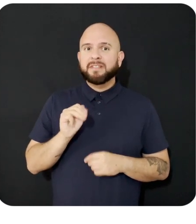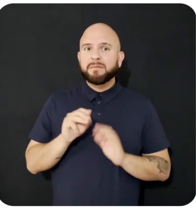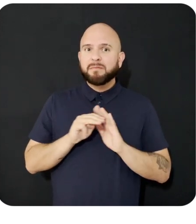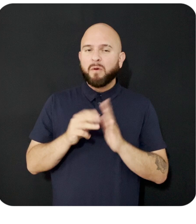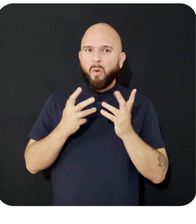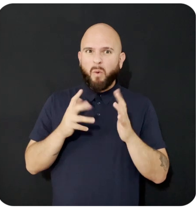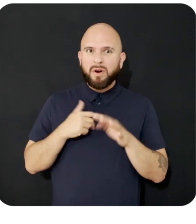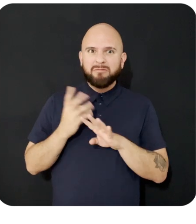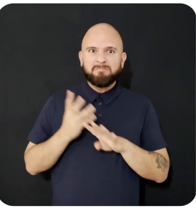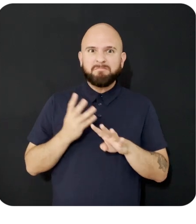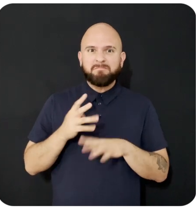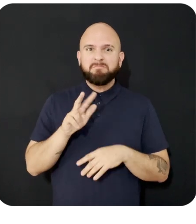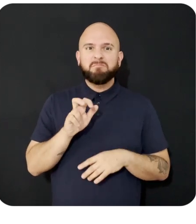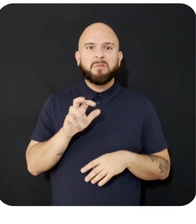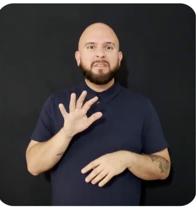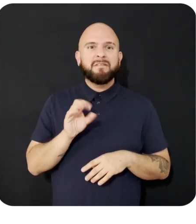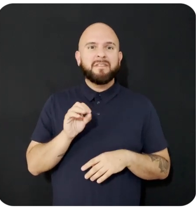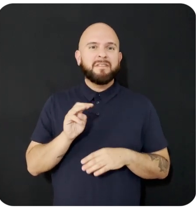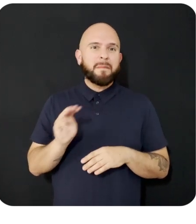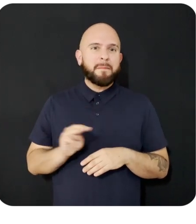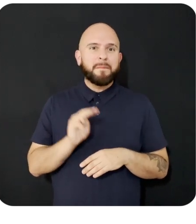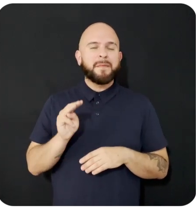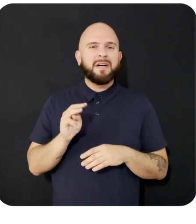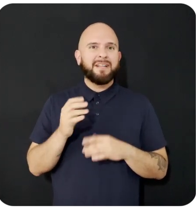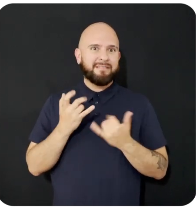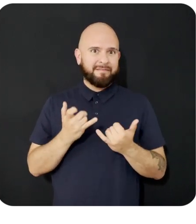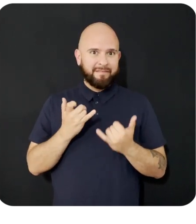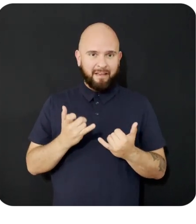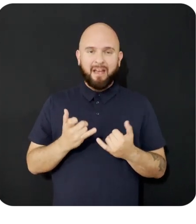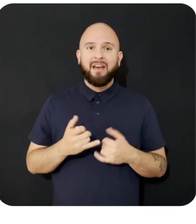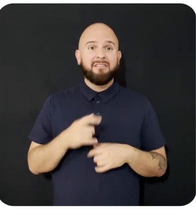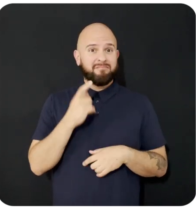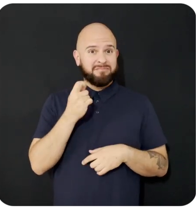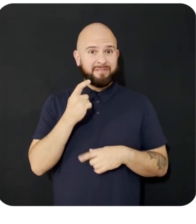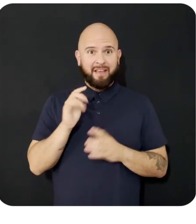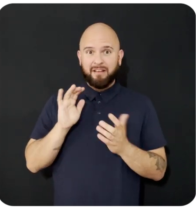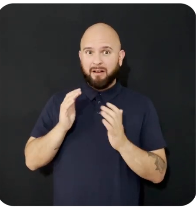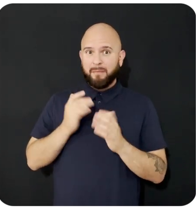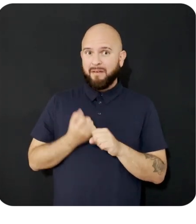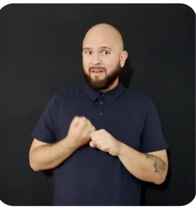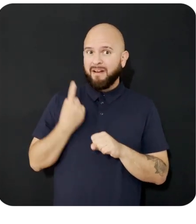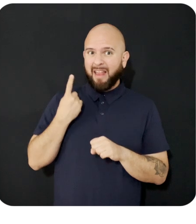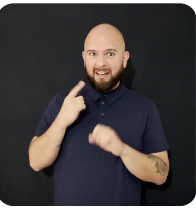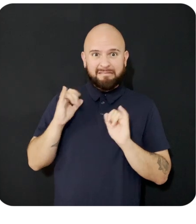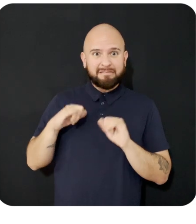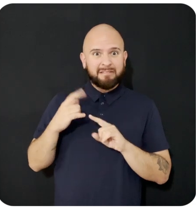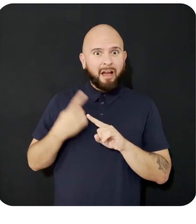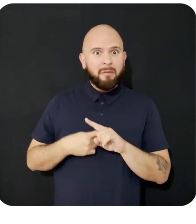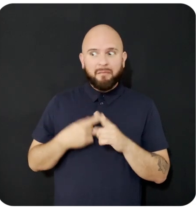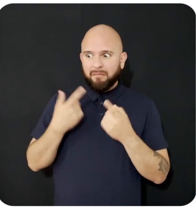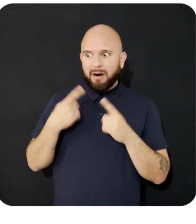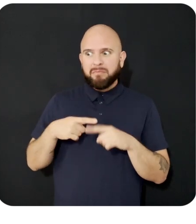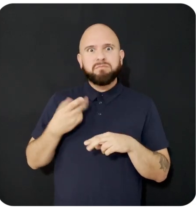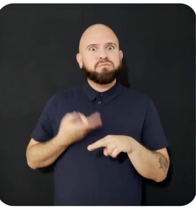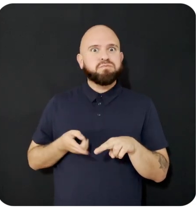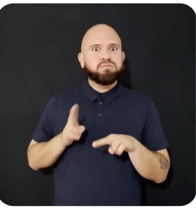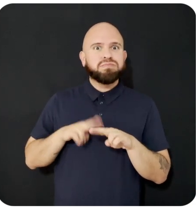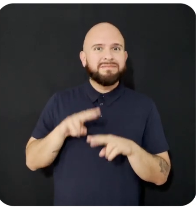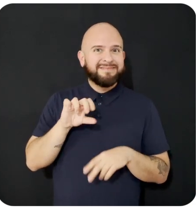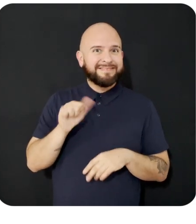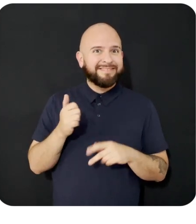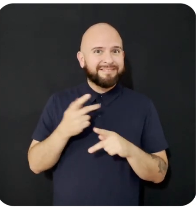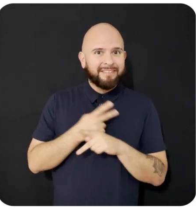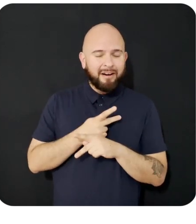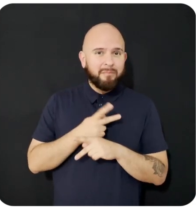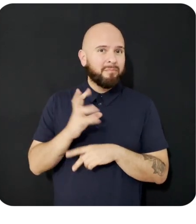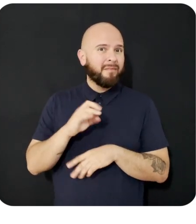more than 10x downloads compared to this time last year, and they were downloaded more than 20 million times